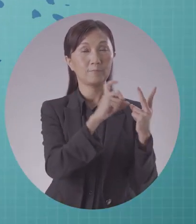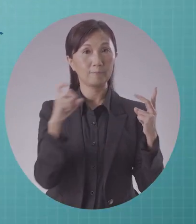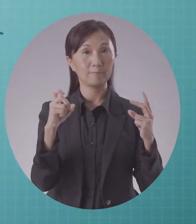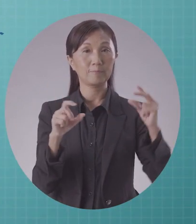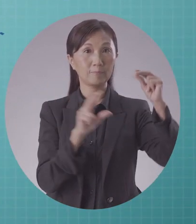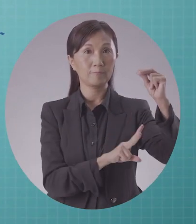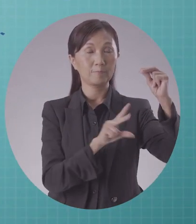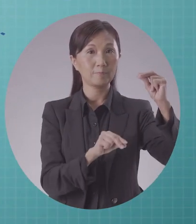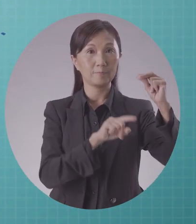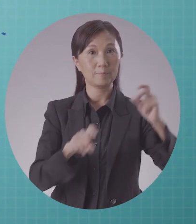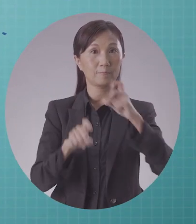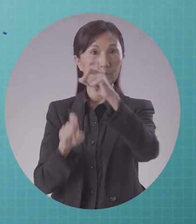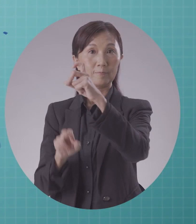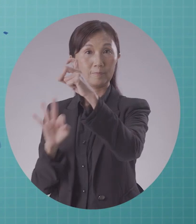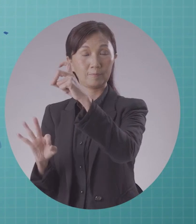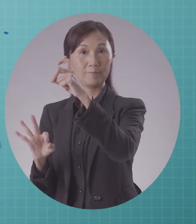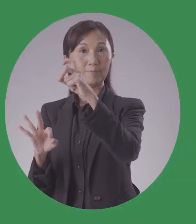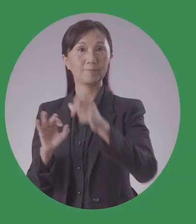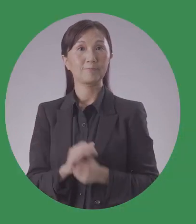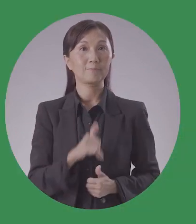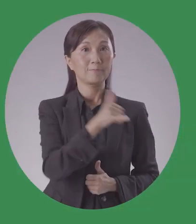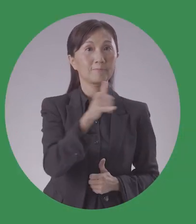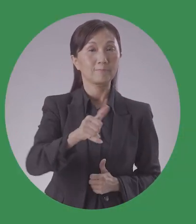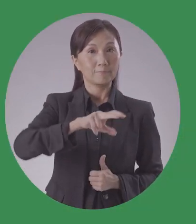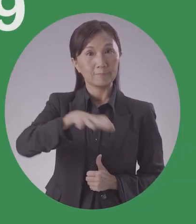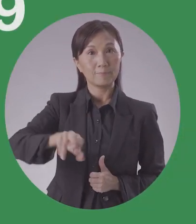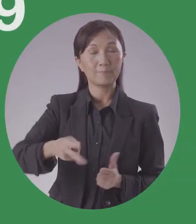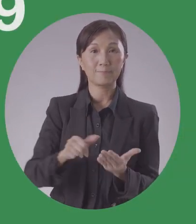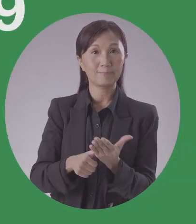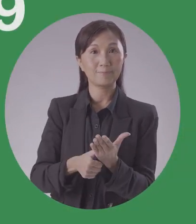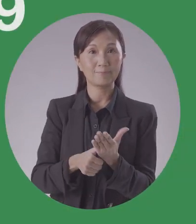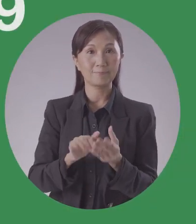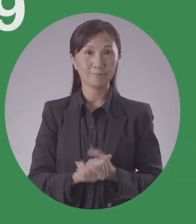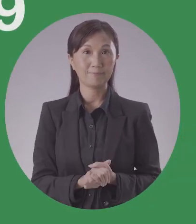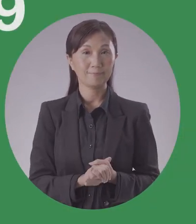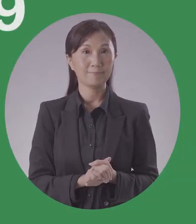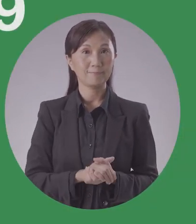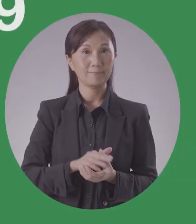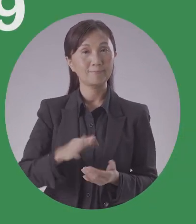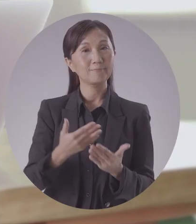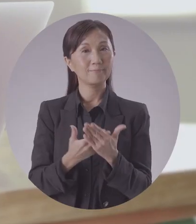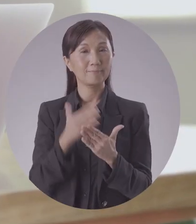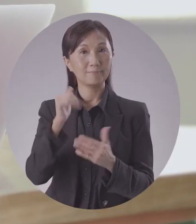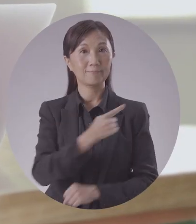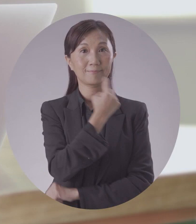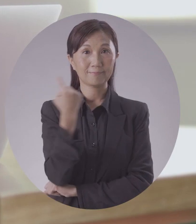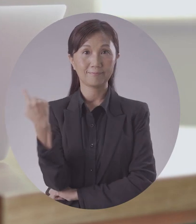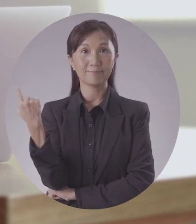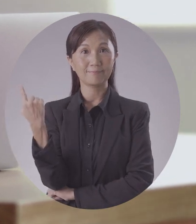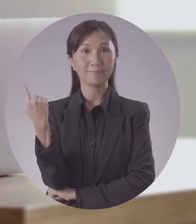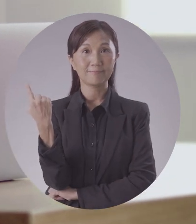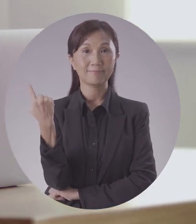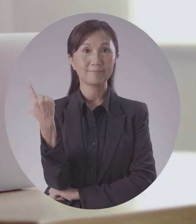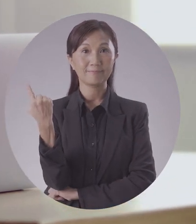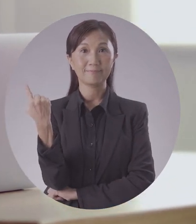you must replace your card at any replacement center from July 27 to September 23, 2019 You may book your appointment